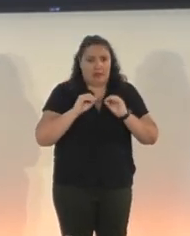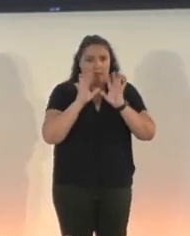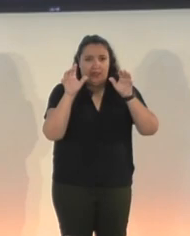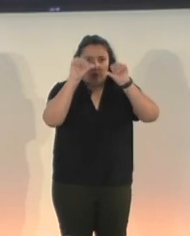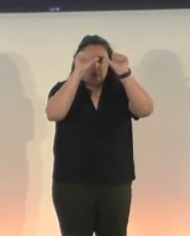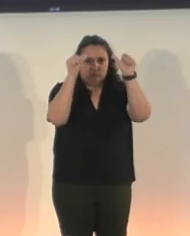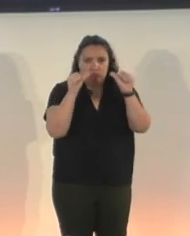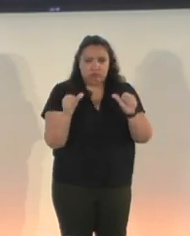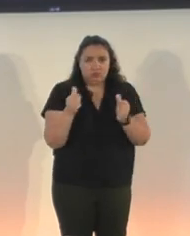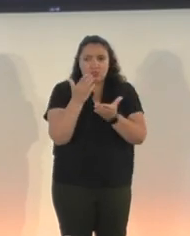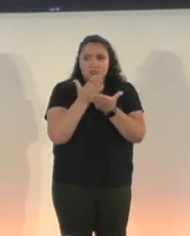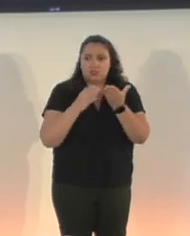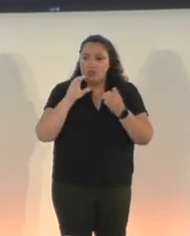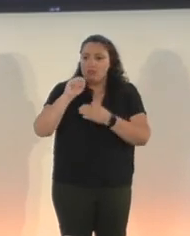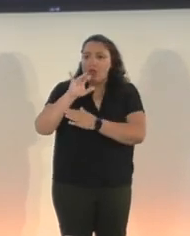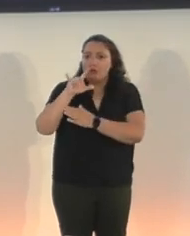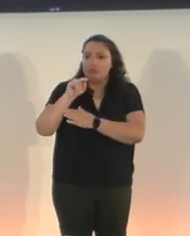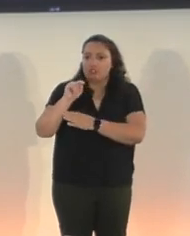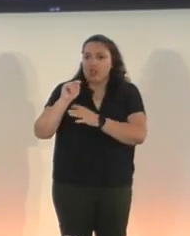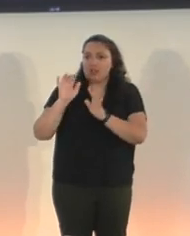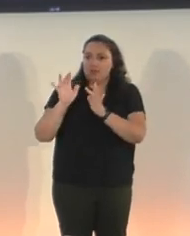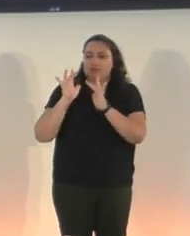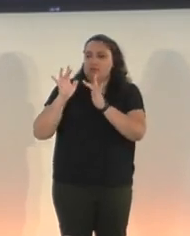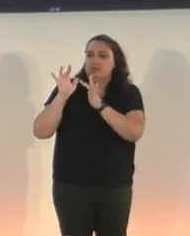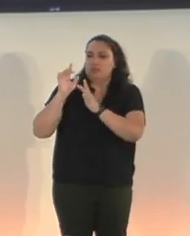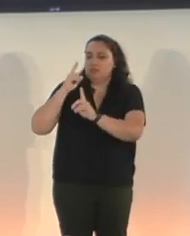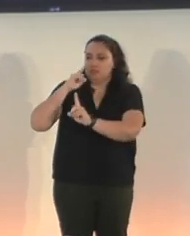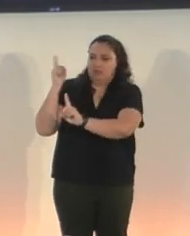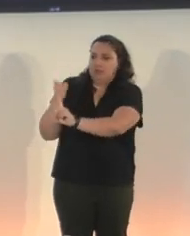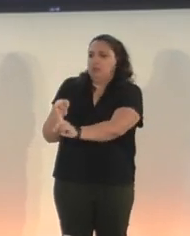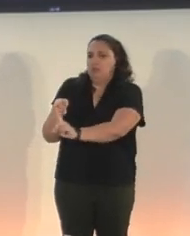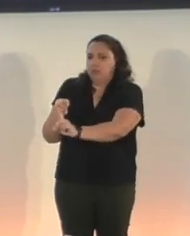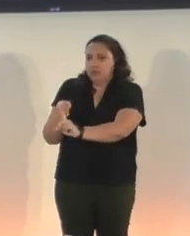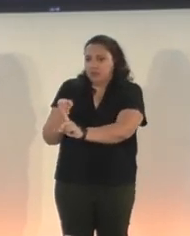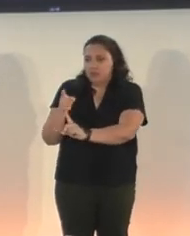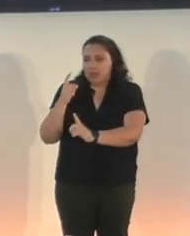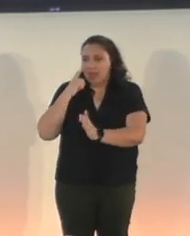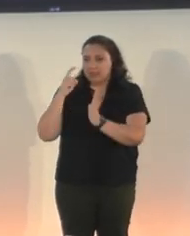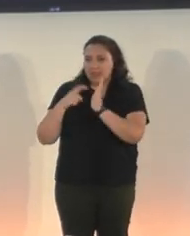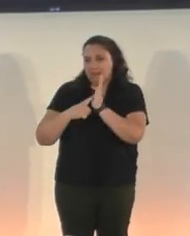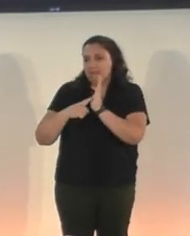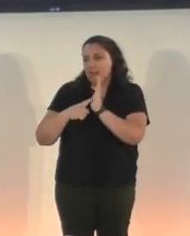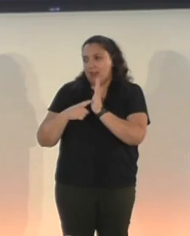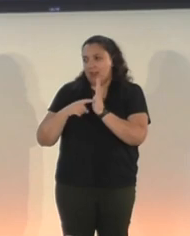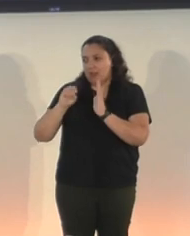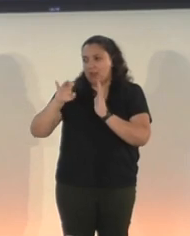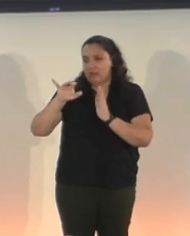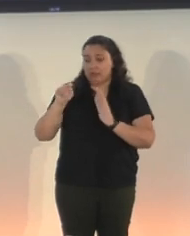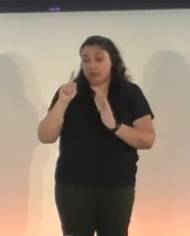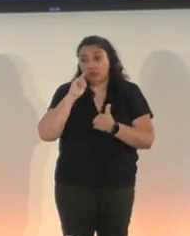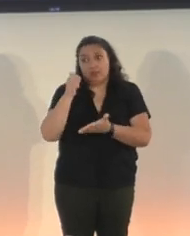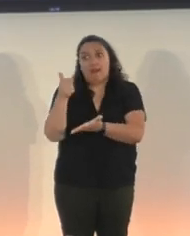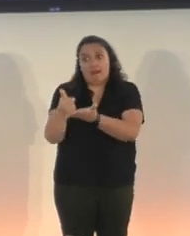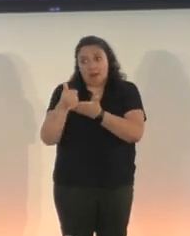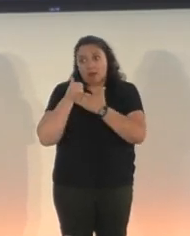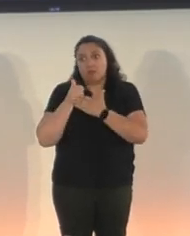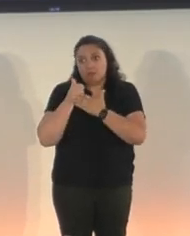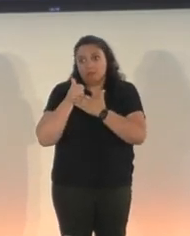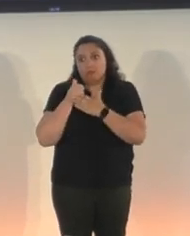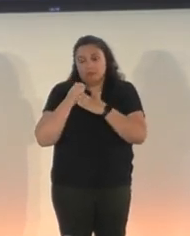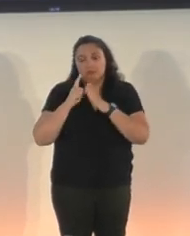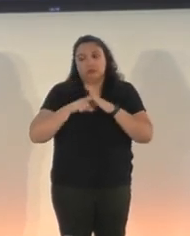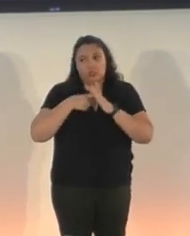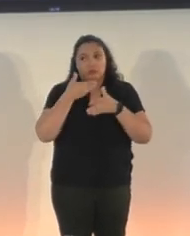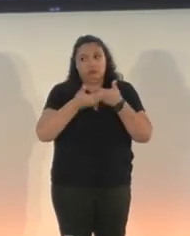highlighting that really helped, uh, identify objects. So this was a great boon to start us off with.